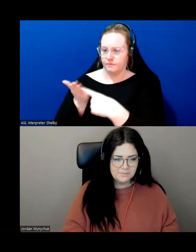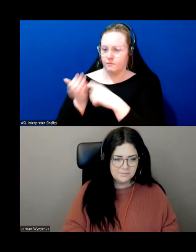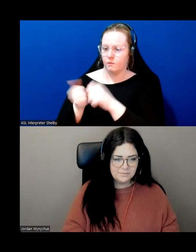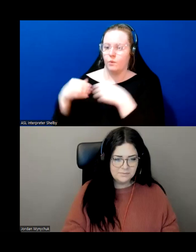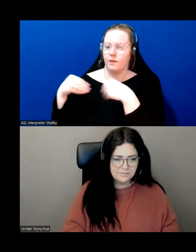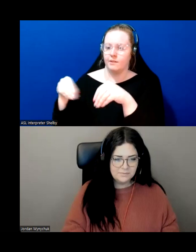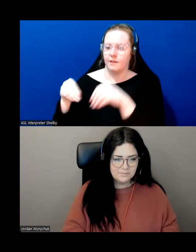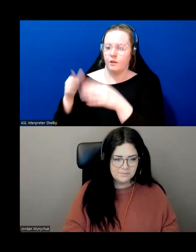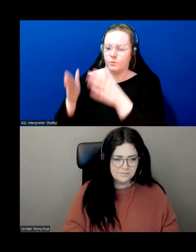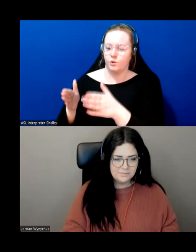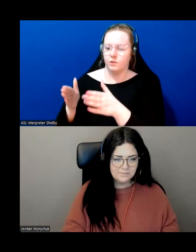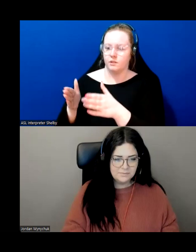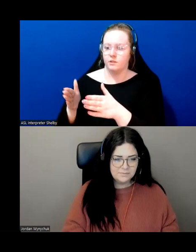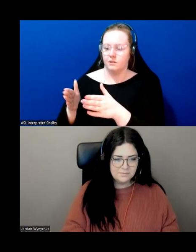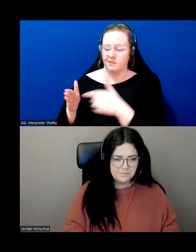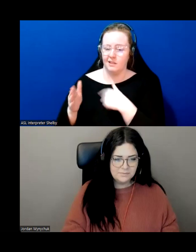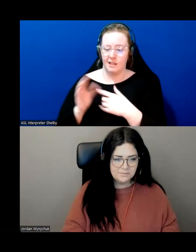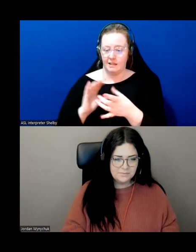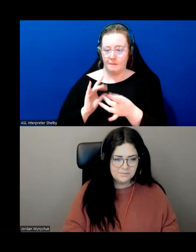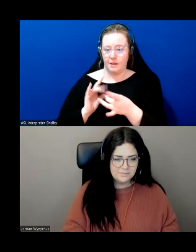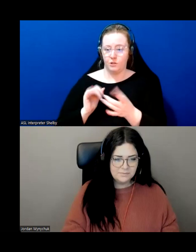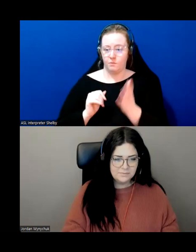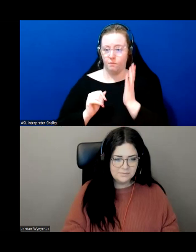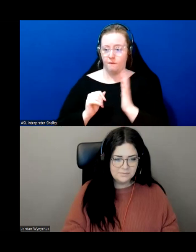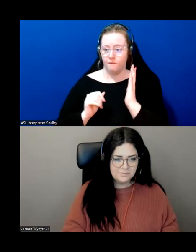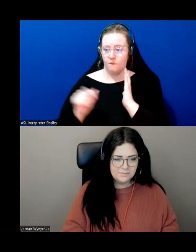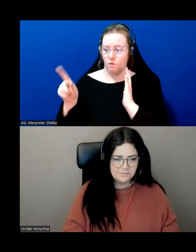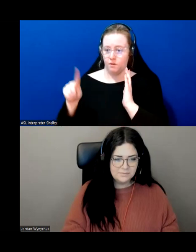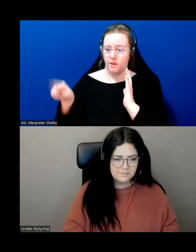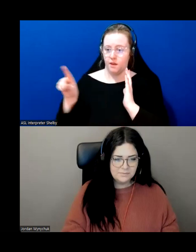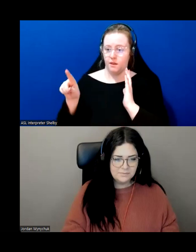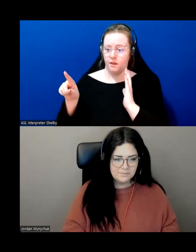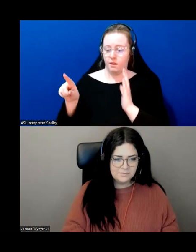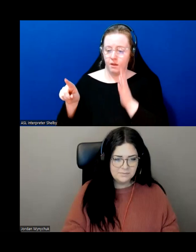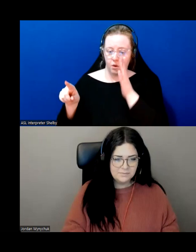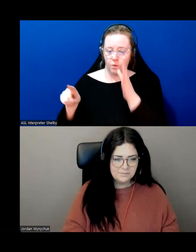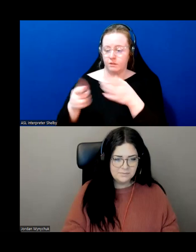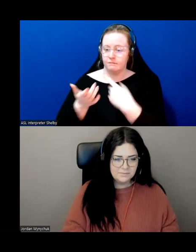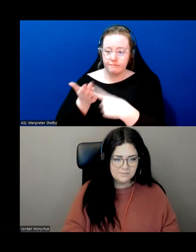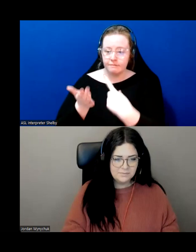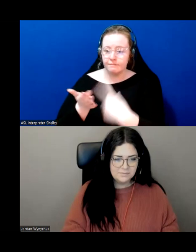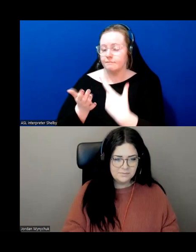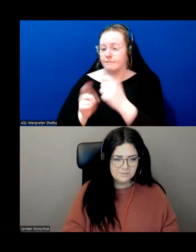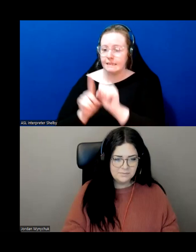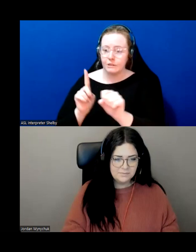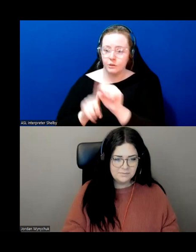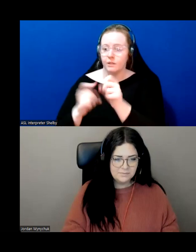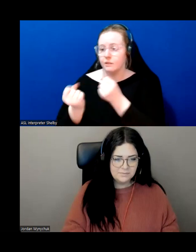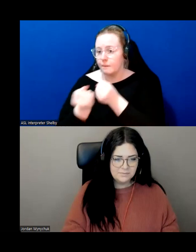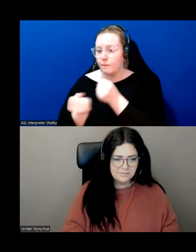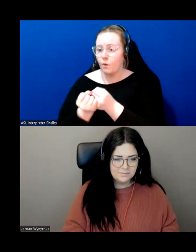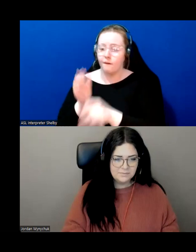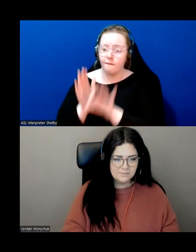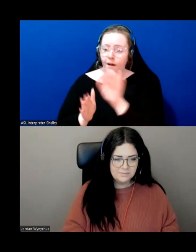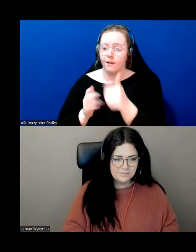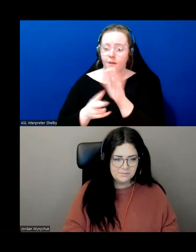um because as i said before they they will talk to you and discuss your situation and and they will try to